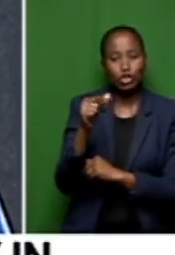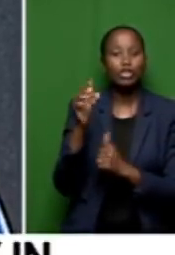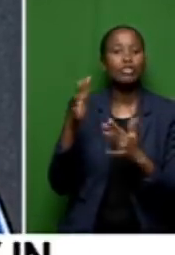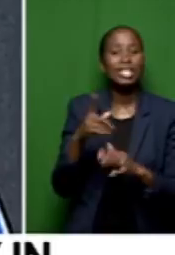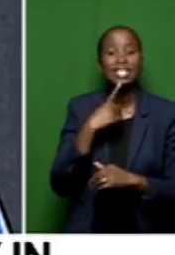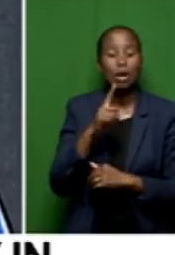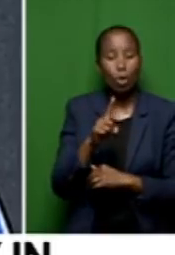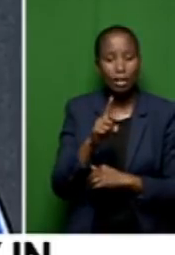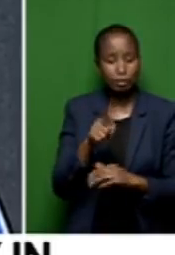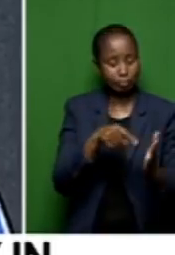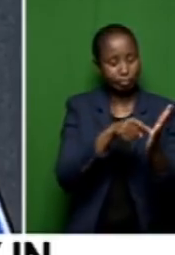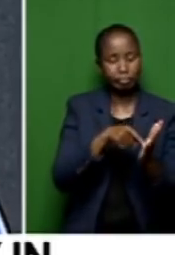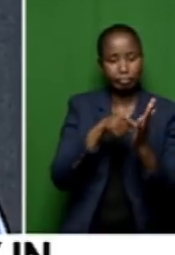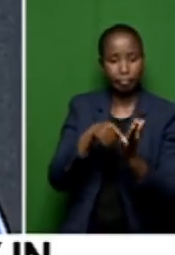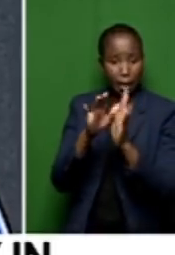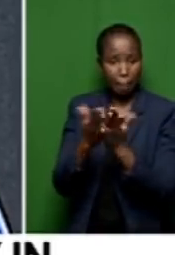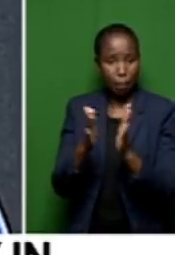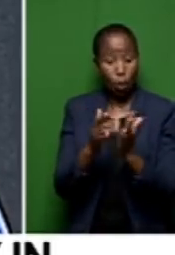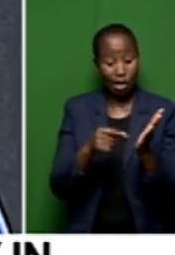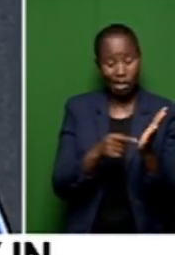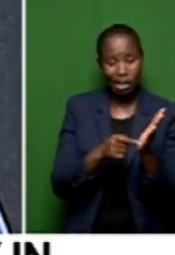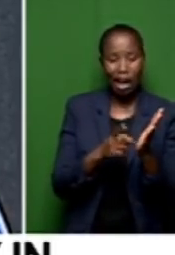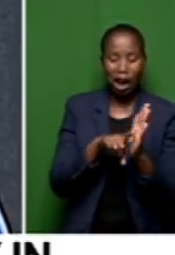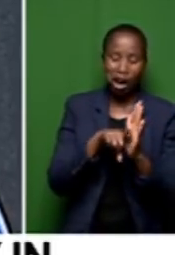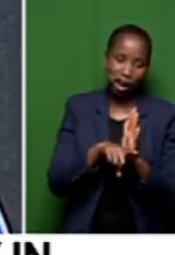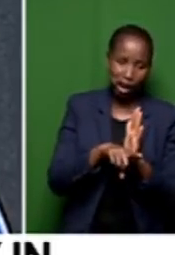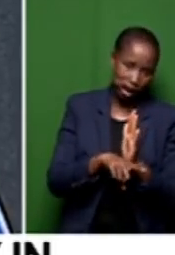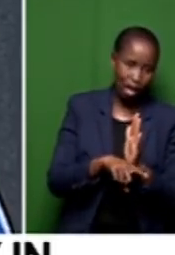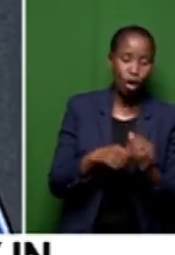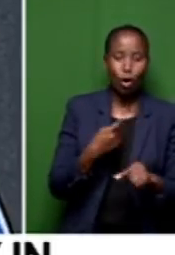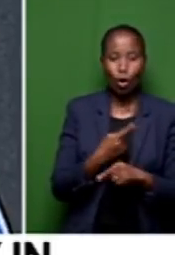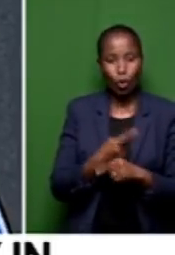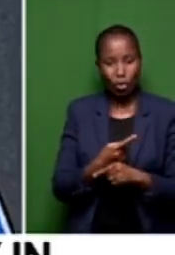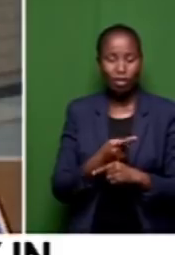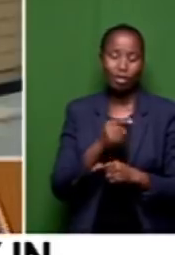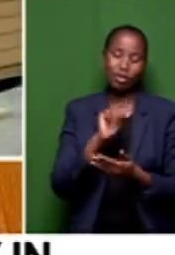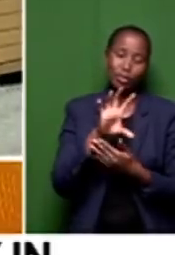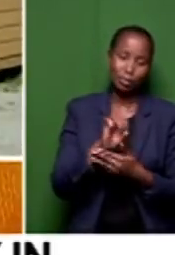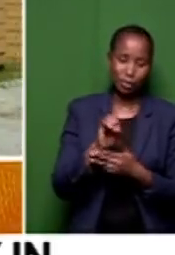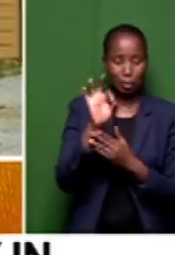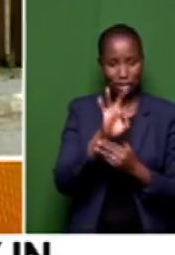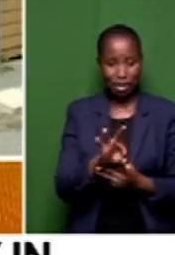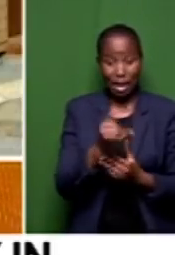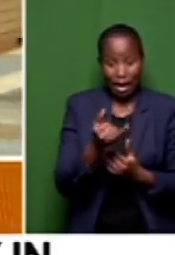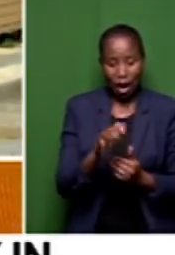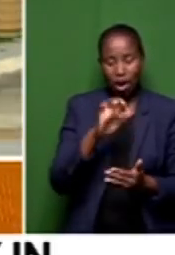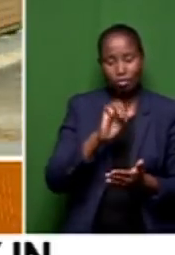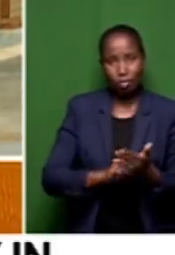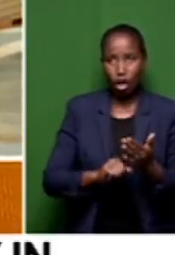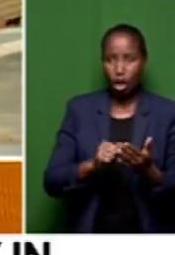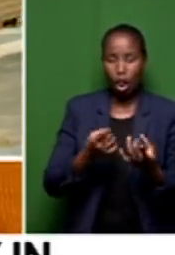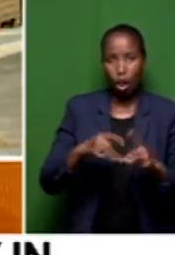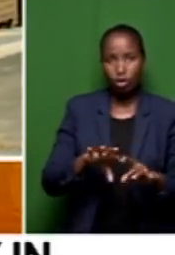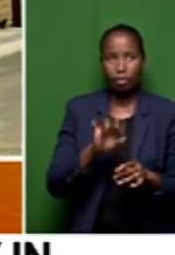that our debtors' book is bloated, which means 50% annually is being written off. This year alone, we've written off 500